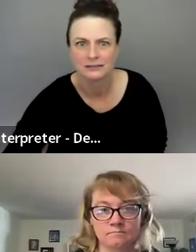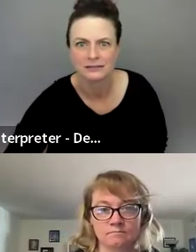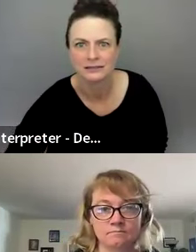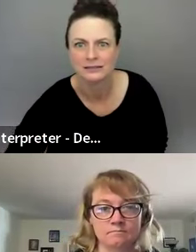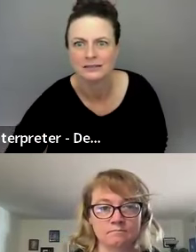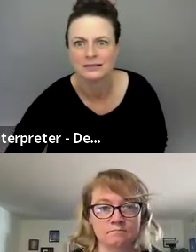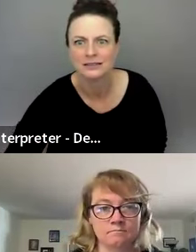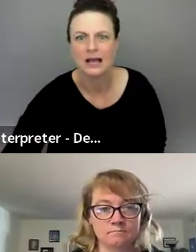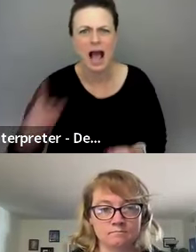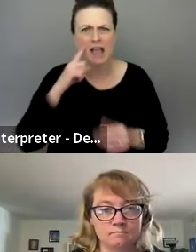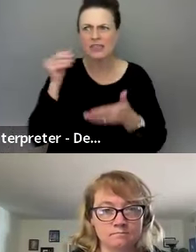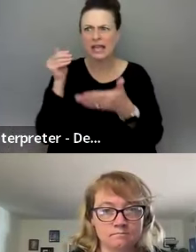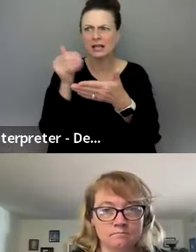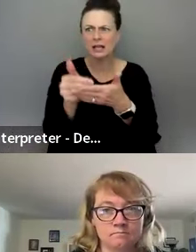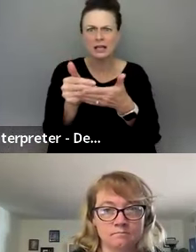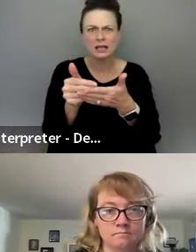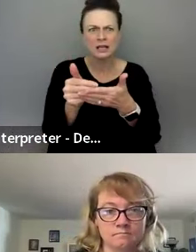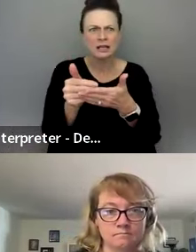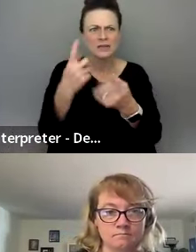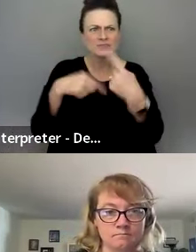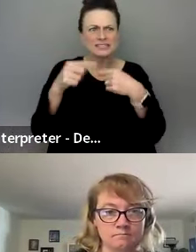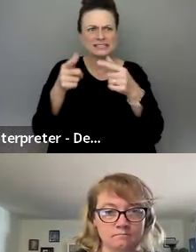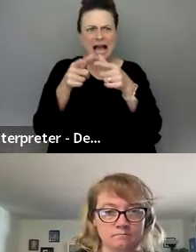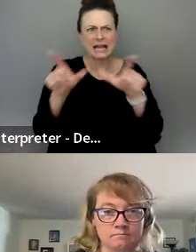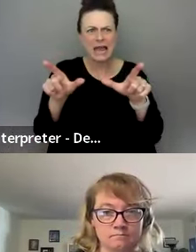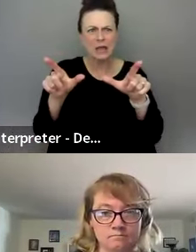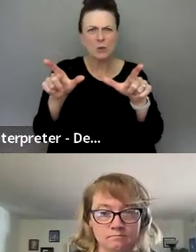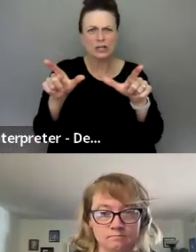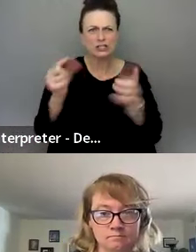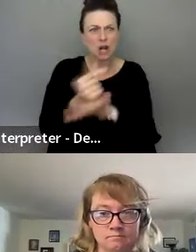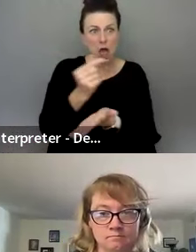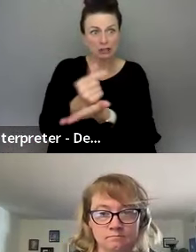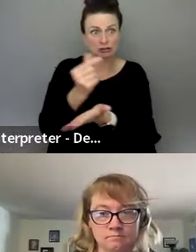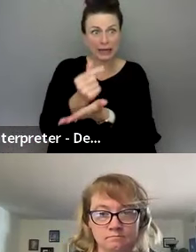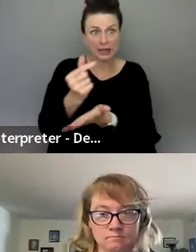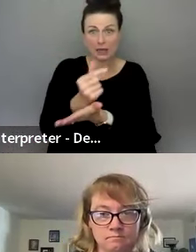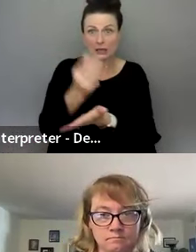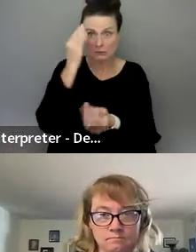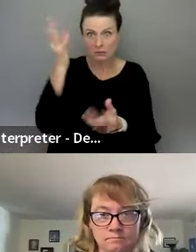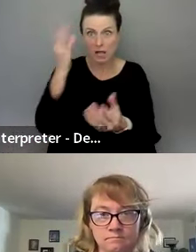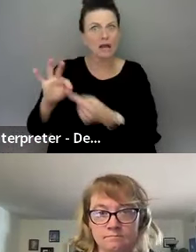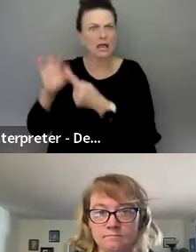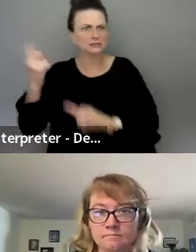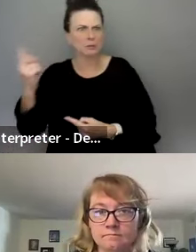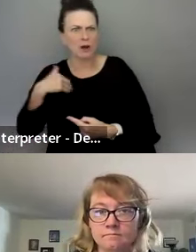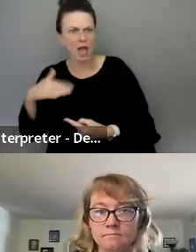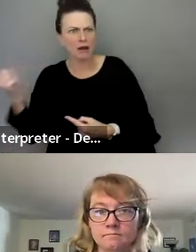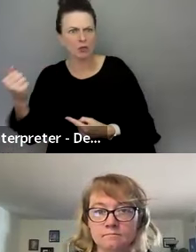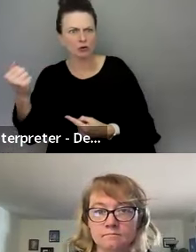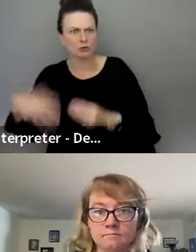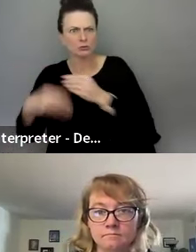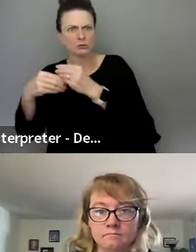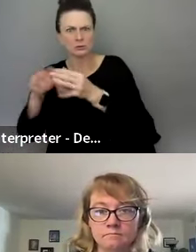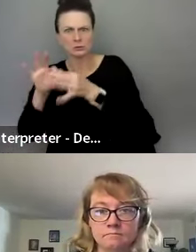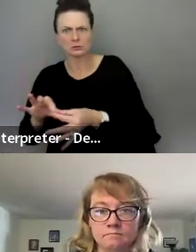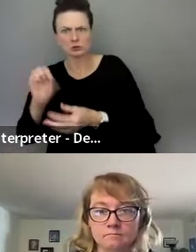And I think we're at the sign language glossary update, unless anyone had something else to say about